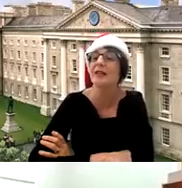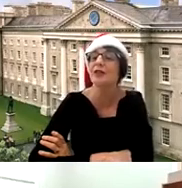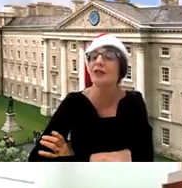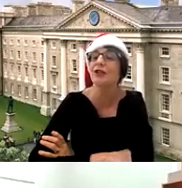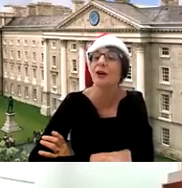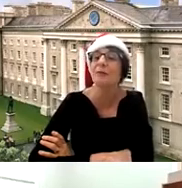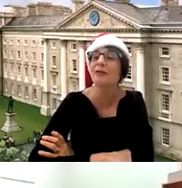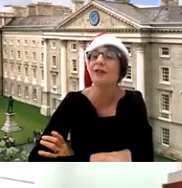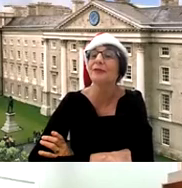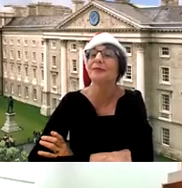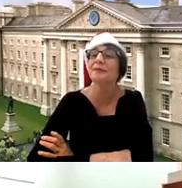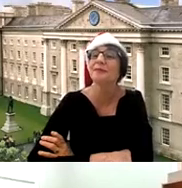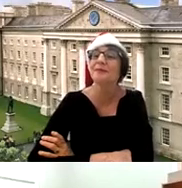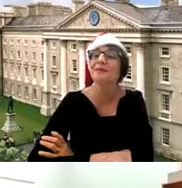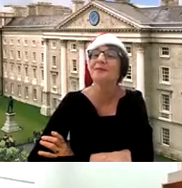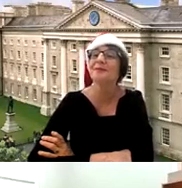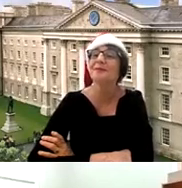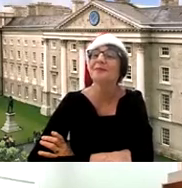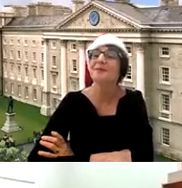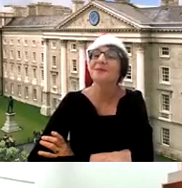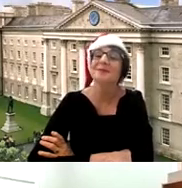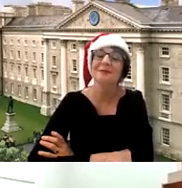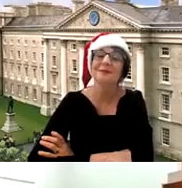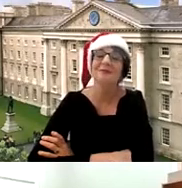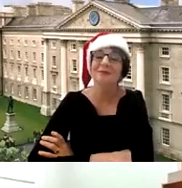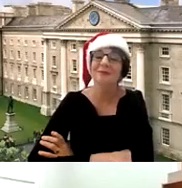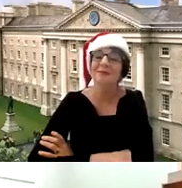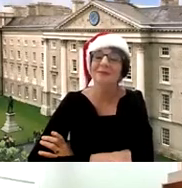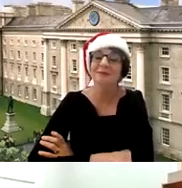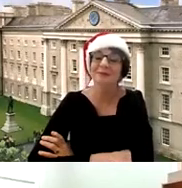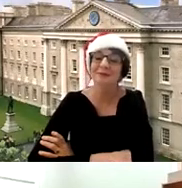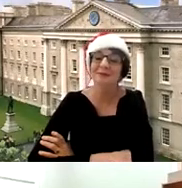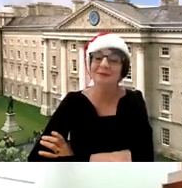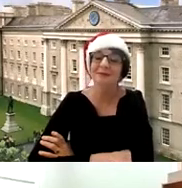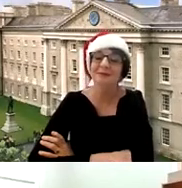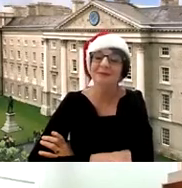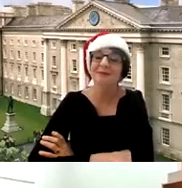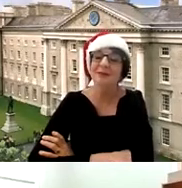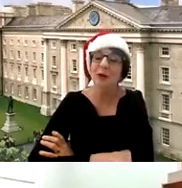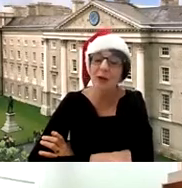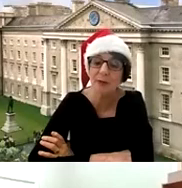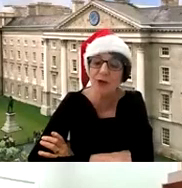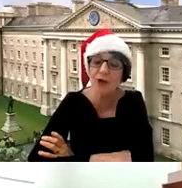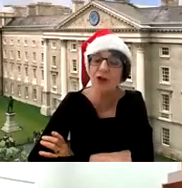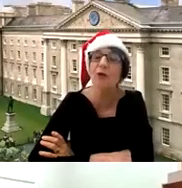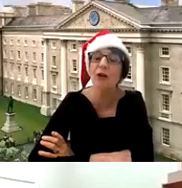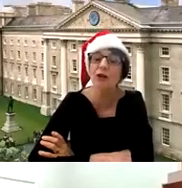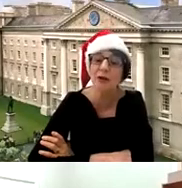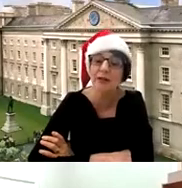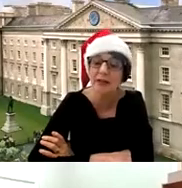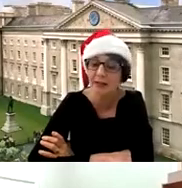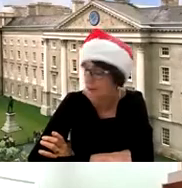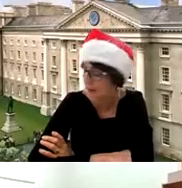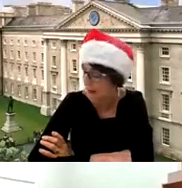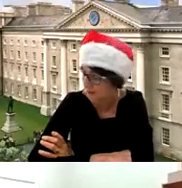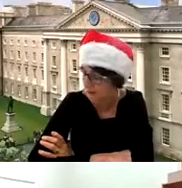to say to finish up with and oh yeah we should go on do you want